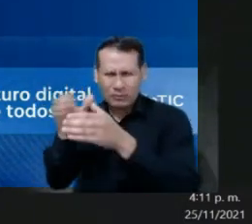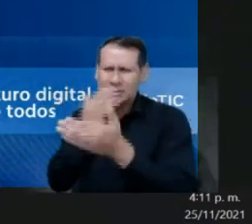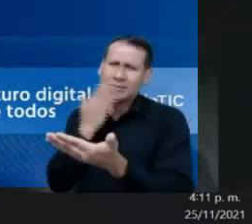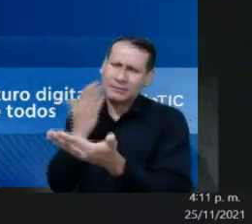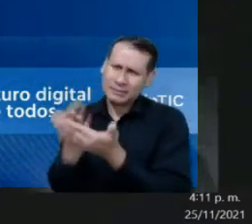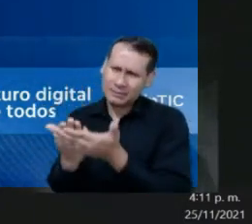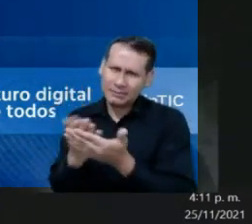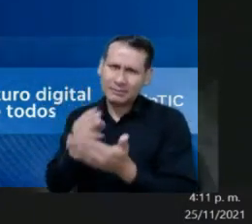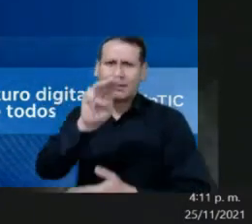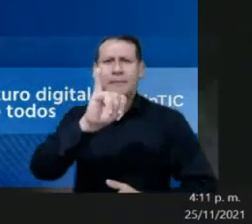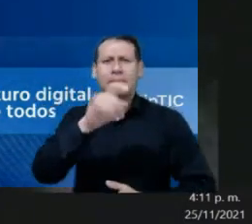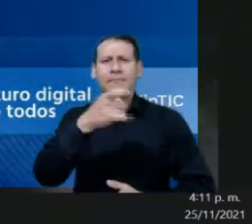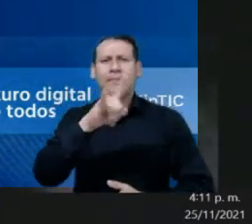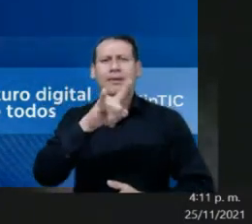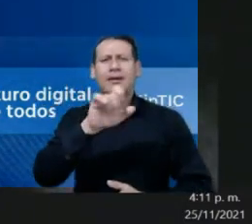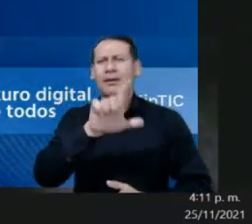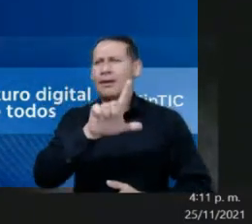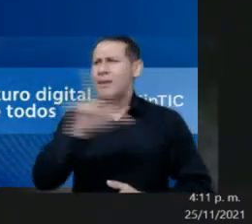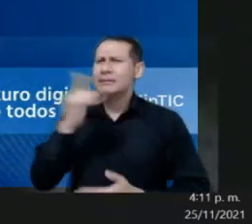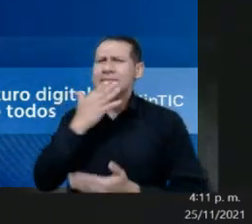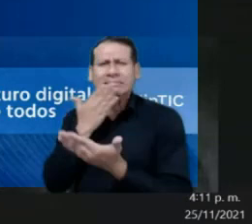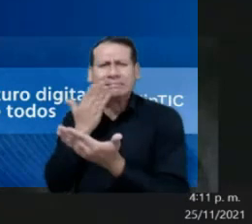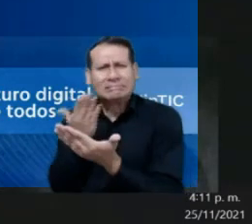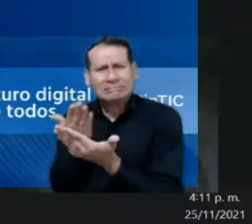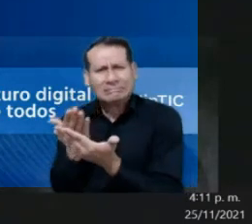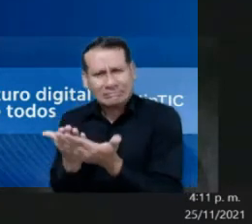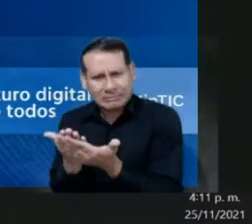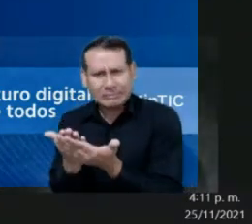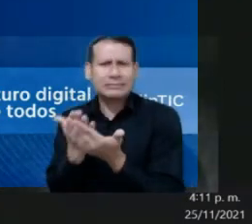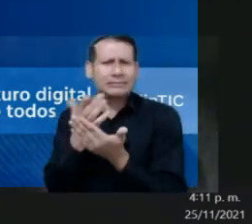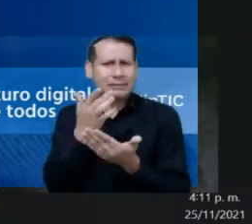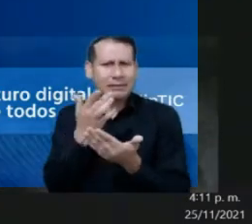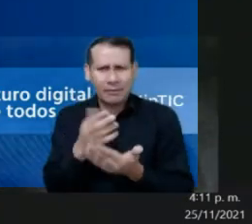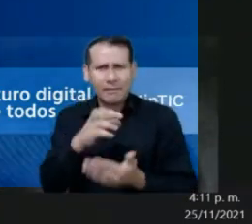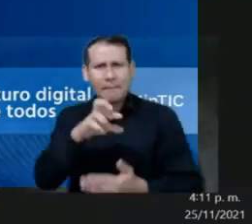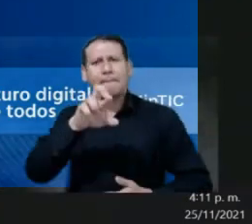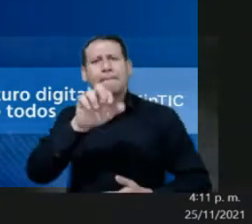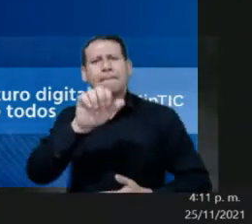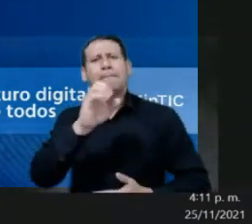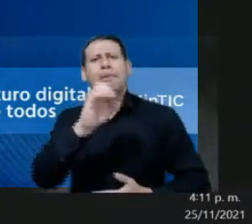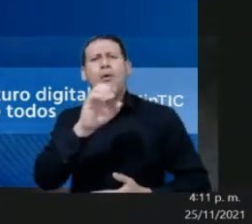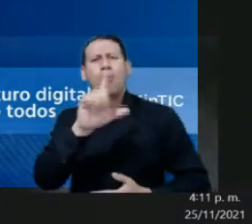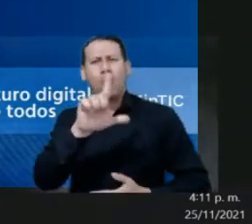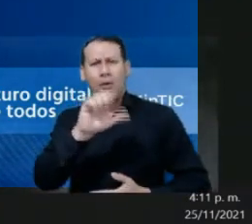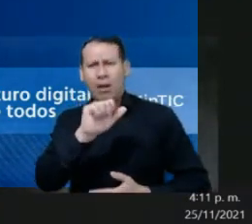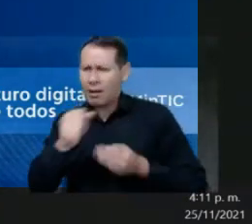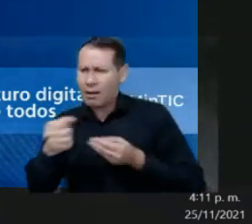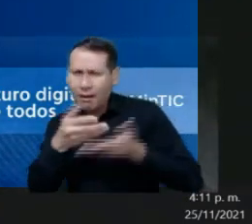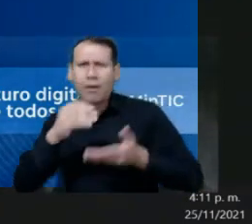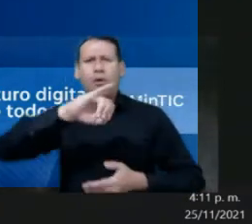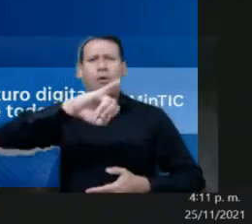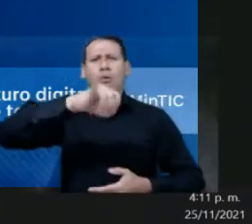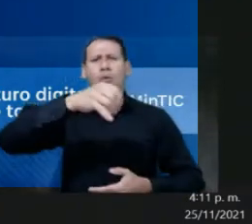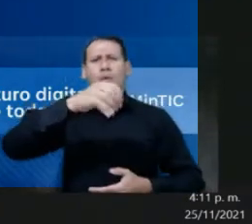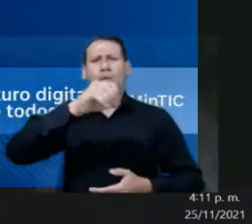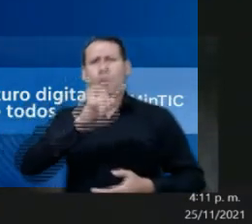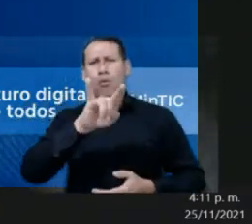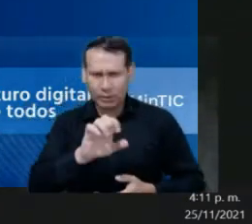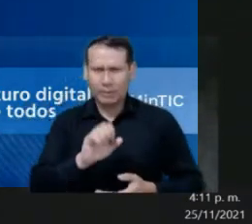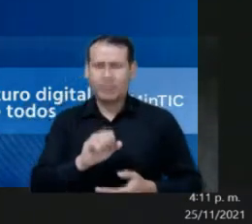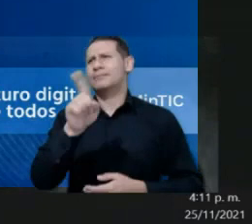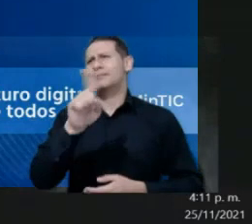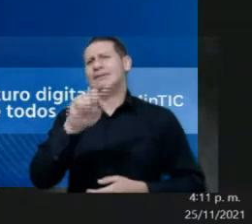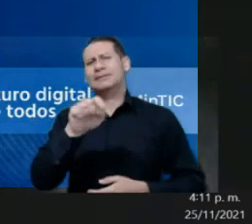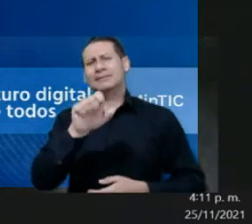Felipe, for inviting me, to all panelists. I'm really delighted to share with Paola, Jose, Santiago, Juan David,